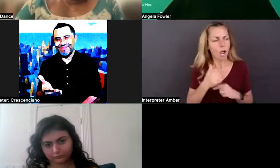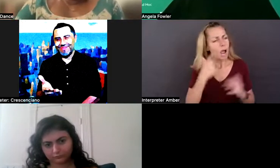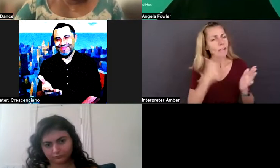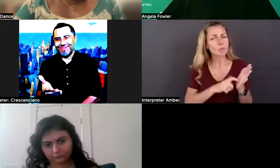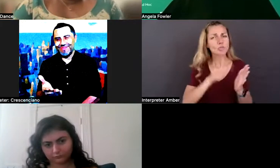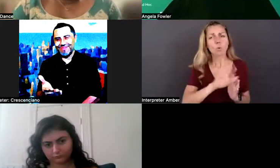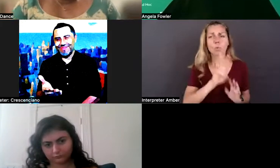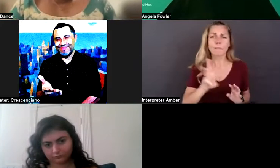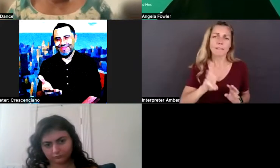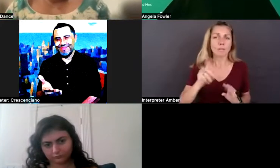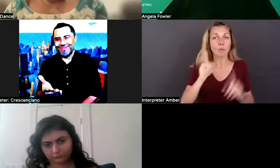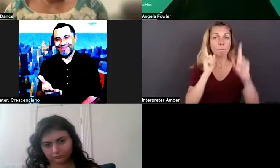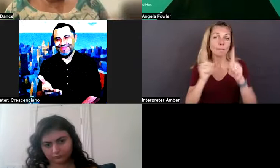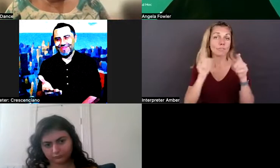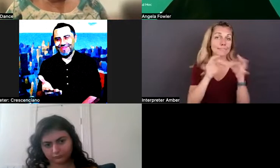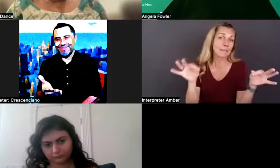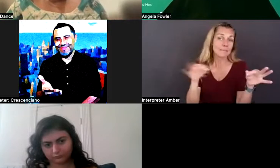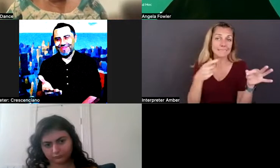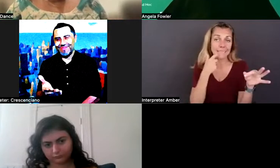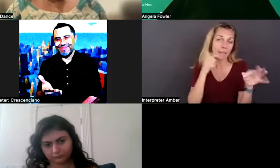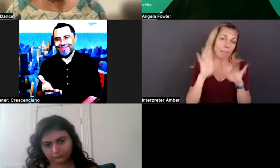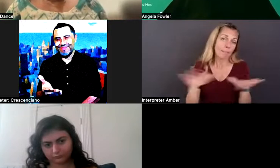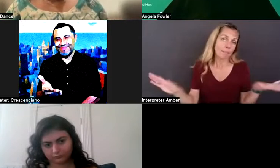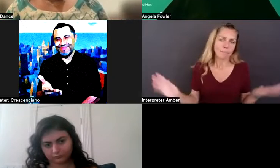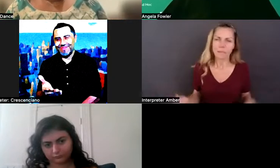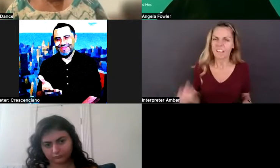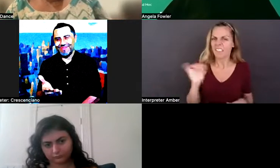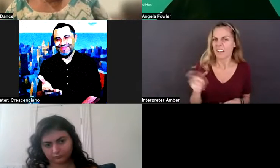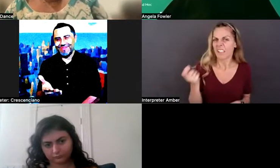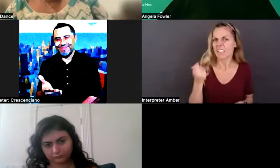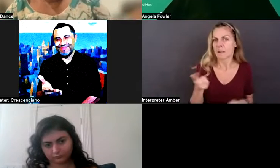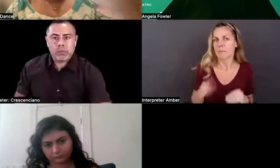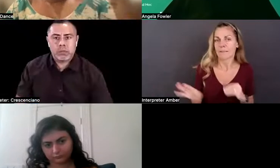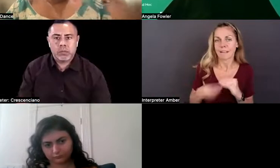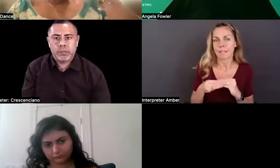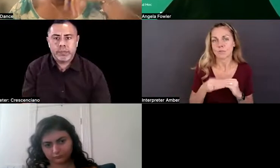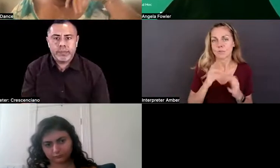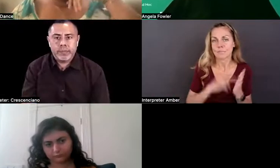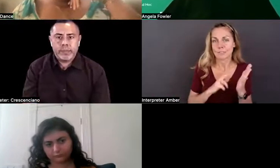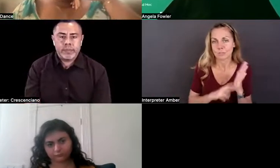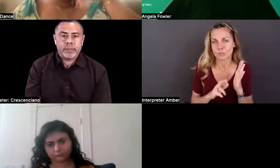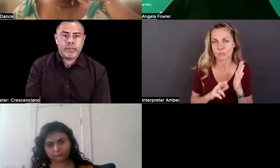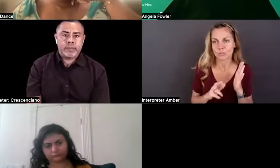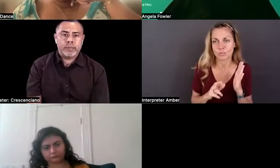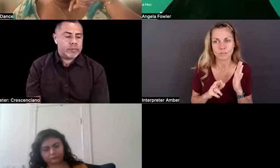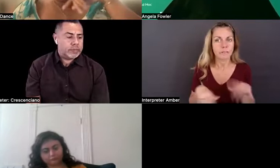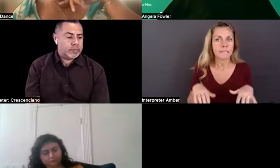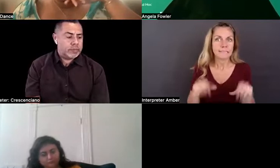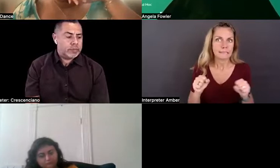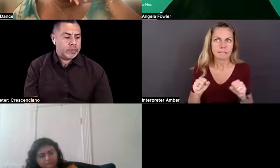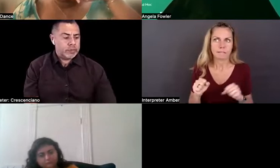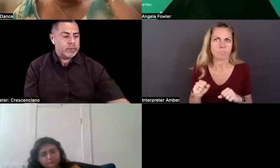mission statement said, blah, blah, blah. Okay, it's that little bit of extra research that literally takes 40 seconds.